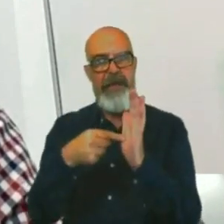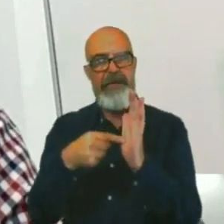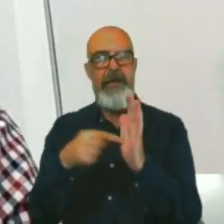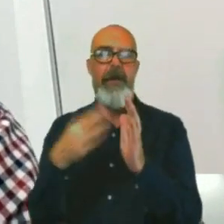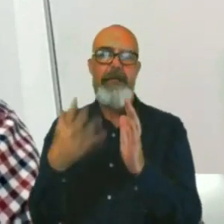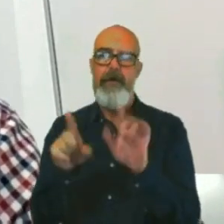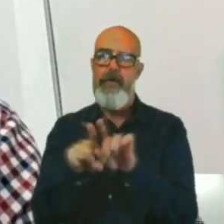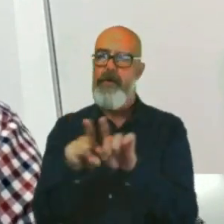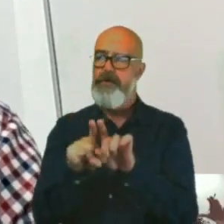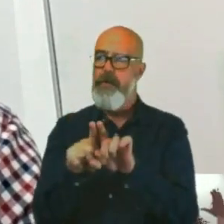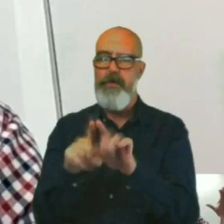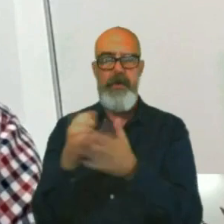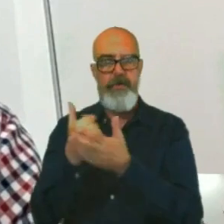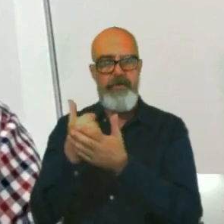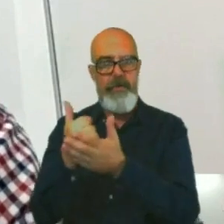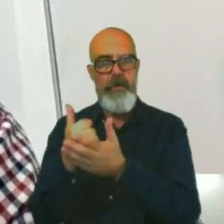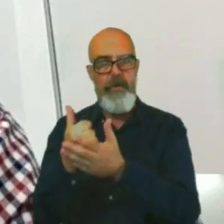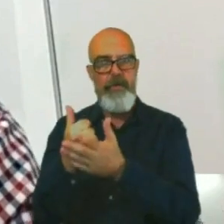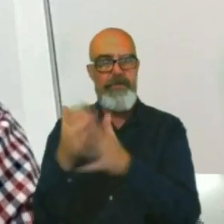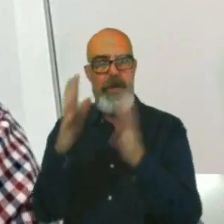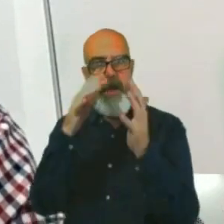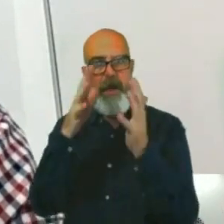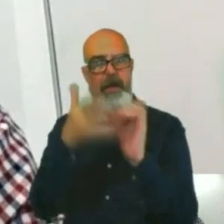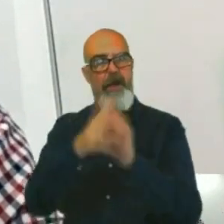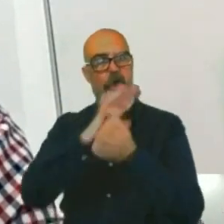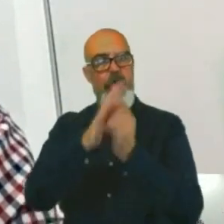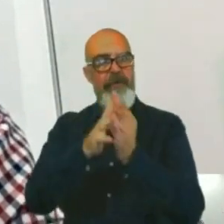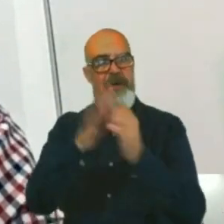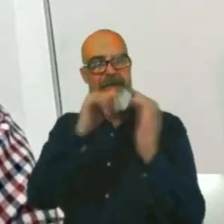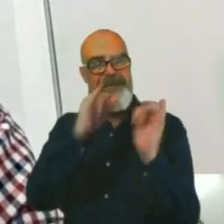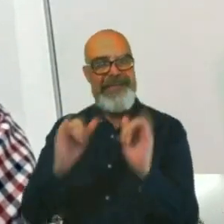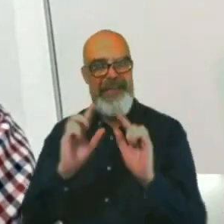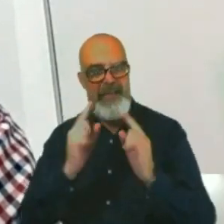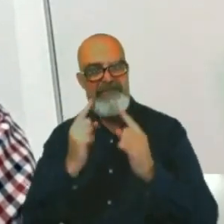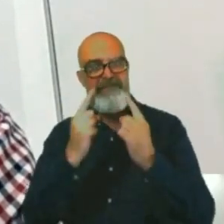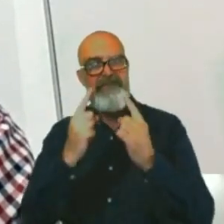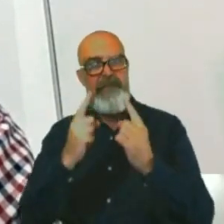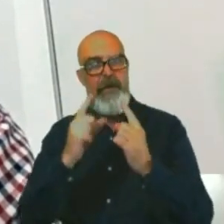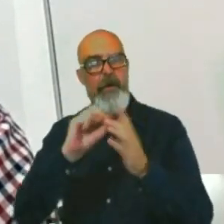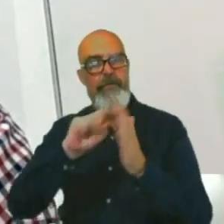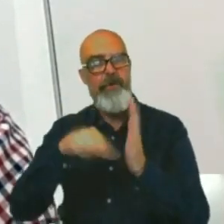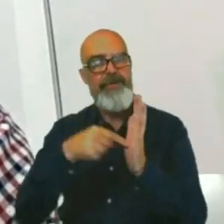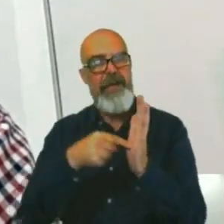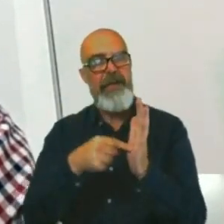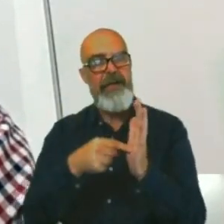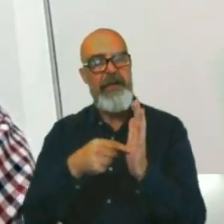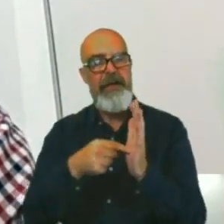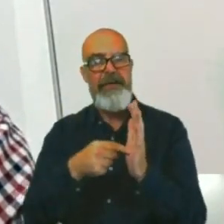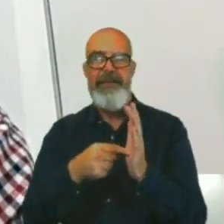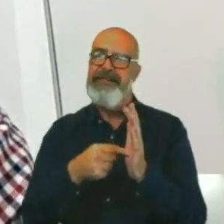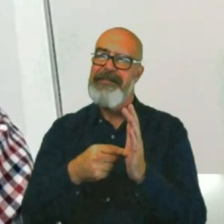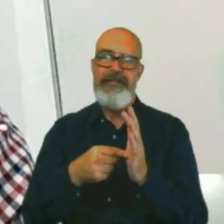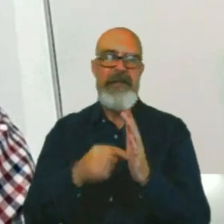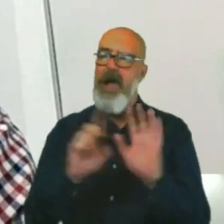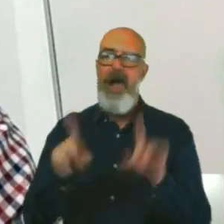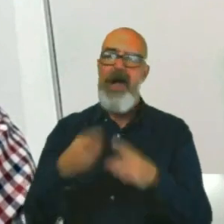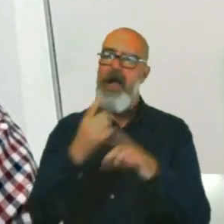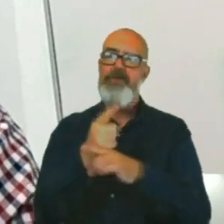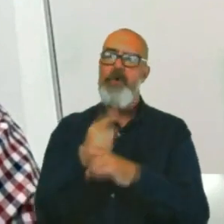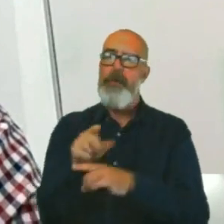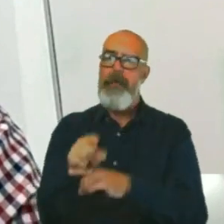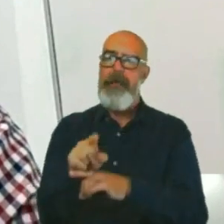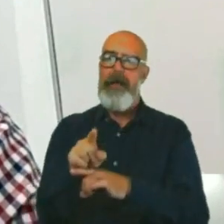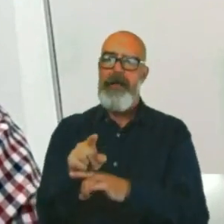testing projects as well. So I can't say too much about that. But at the moment,